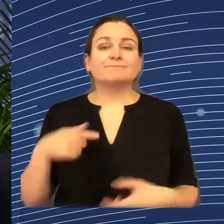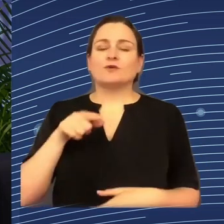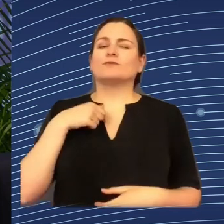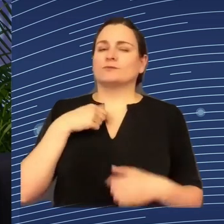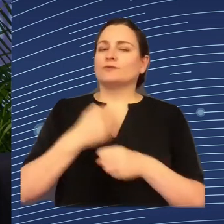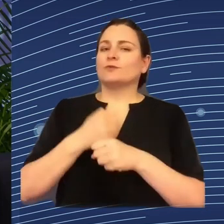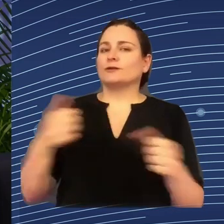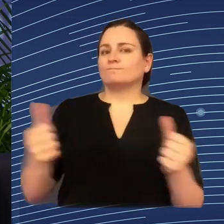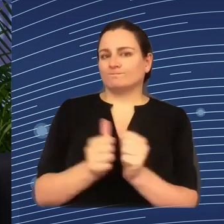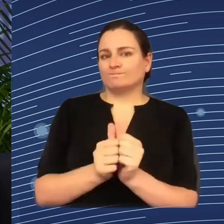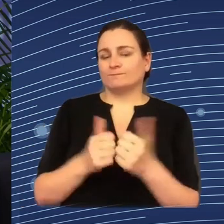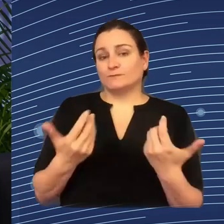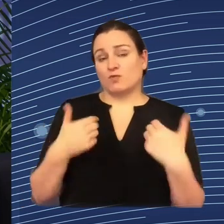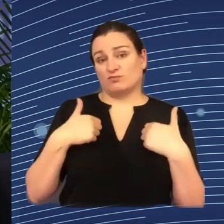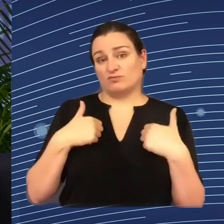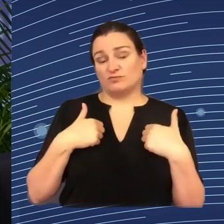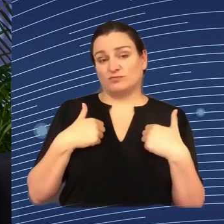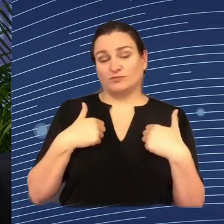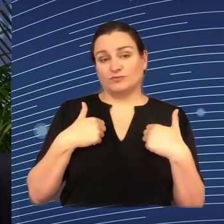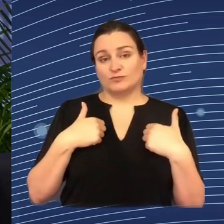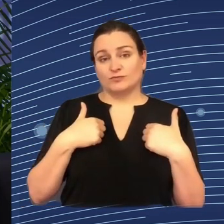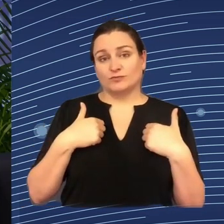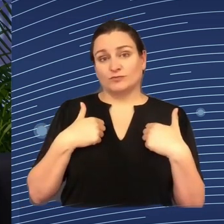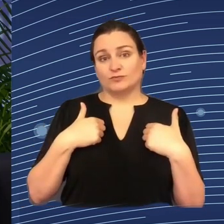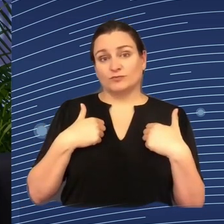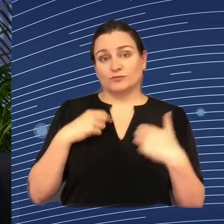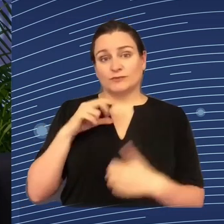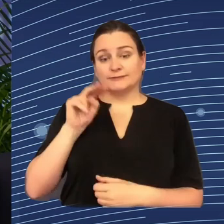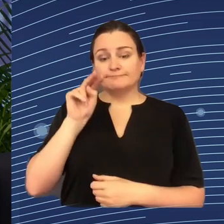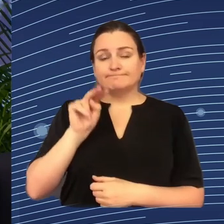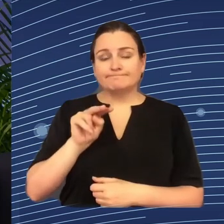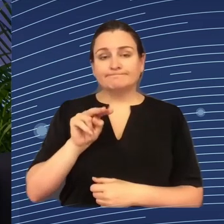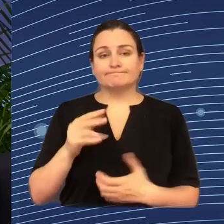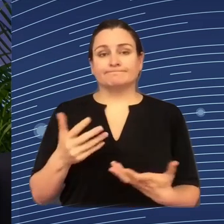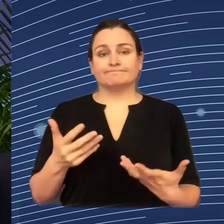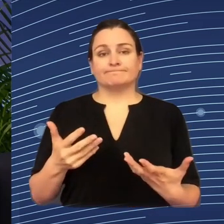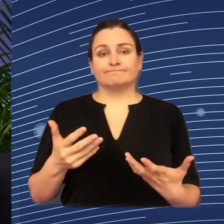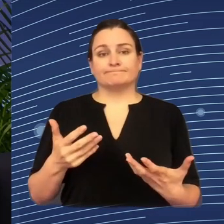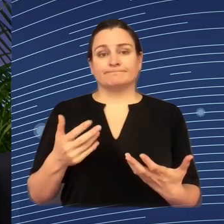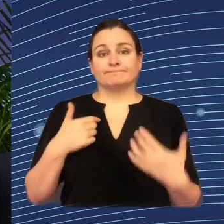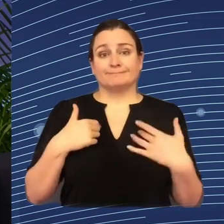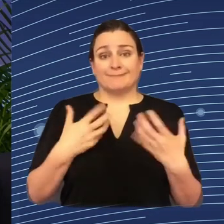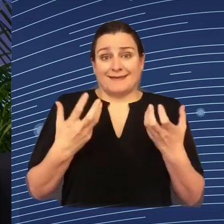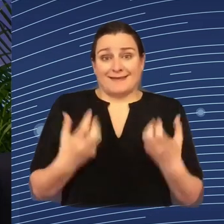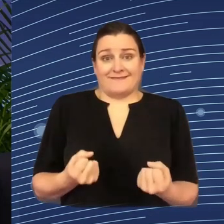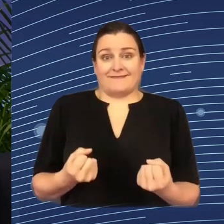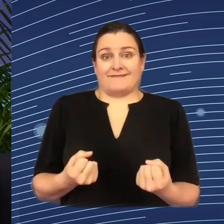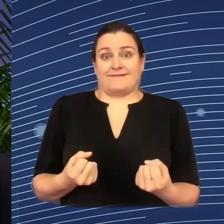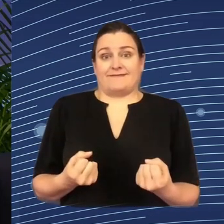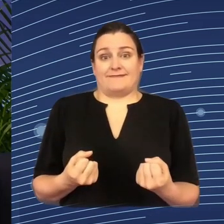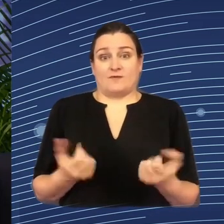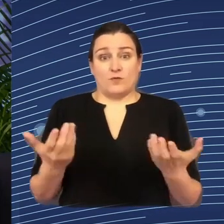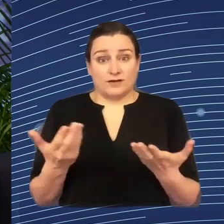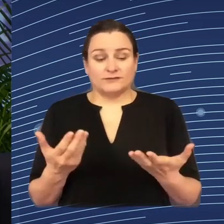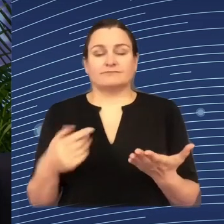is that the existing, so we don't reinvent the wheel, the existing right of information consultations